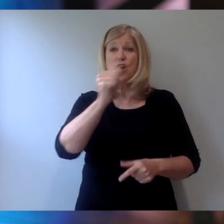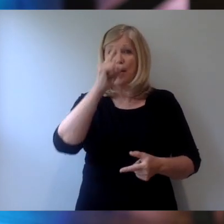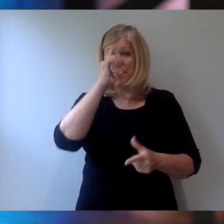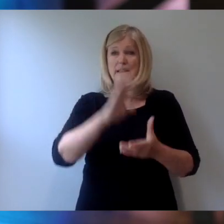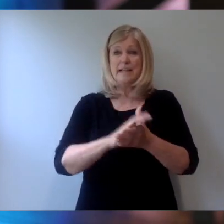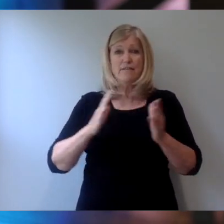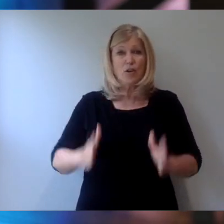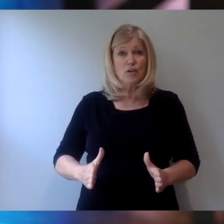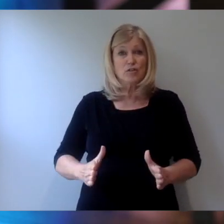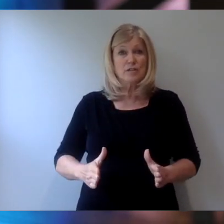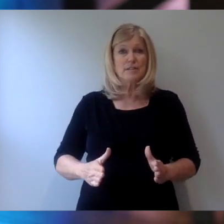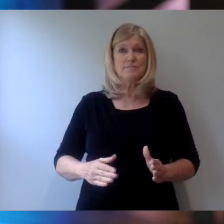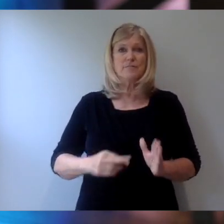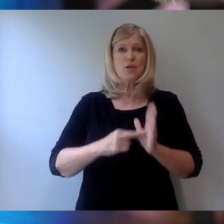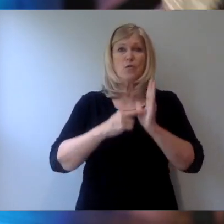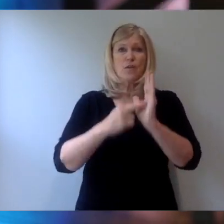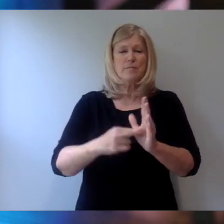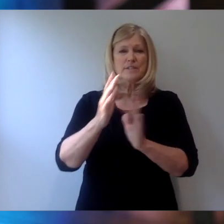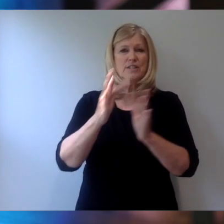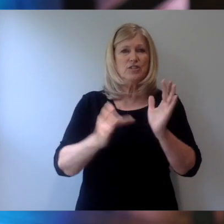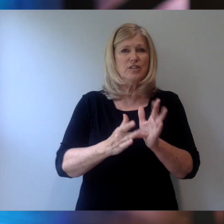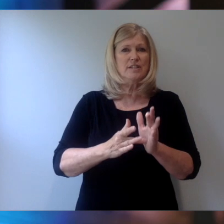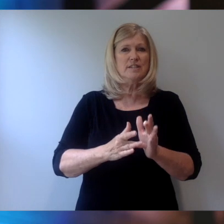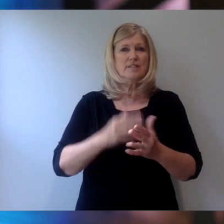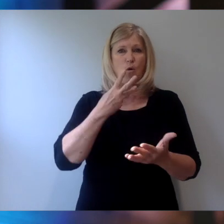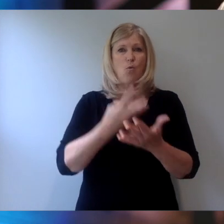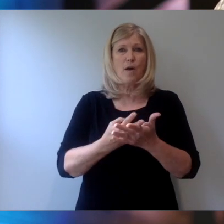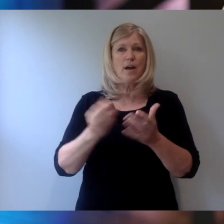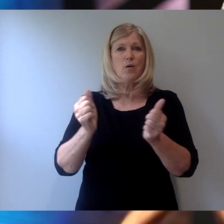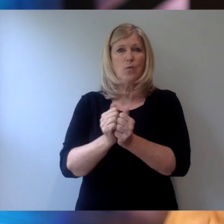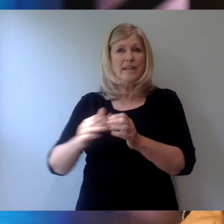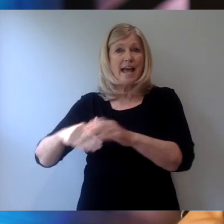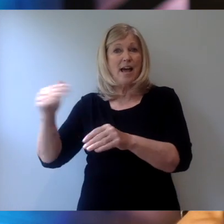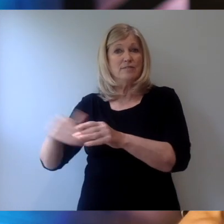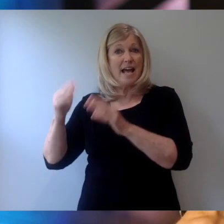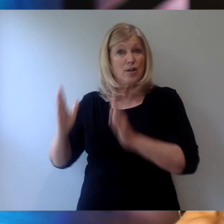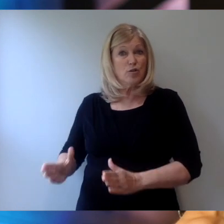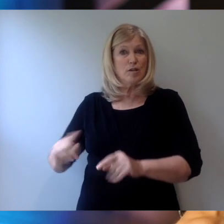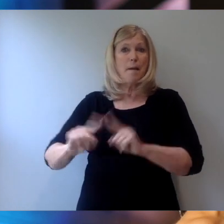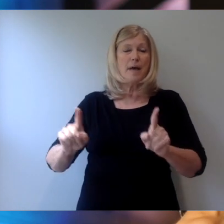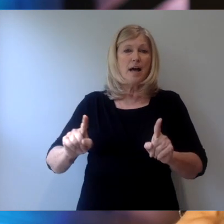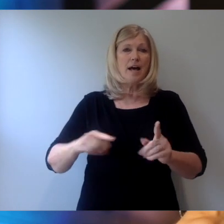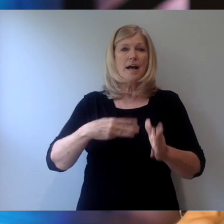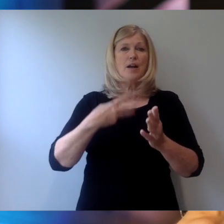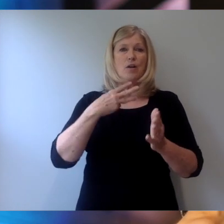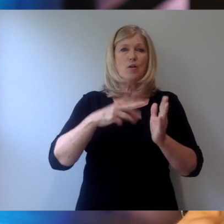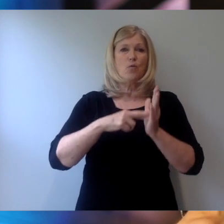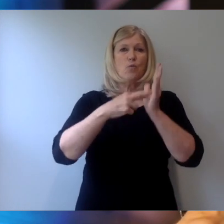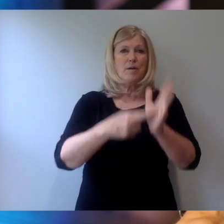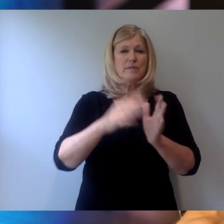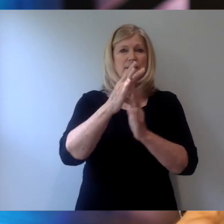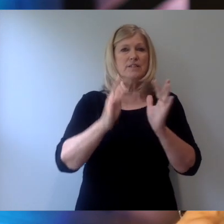represent Jesus well with outsiders but represent Jesus well with those that you worship with.